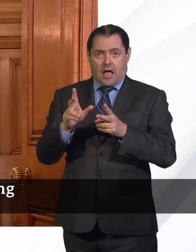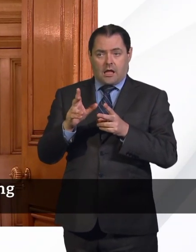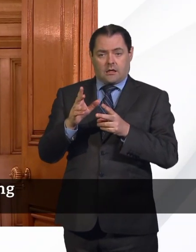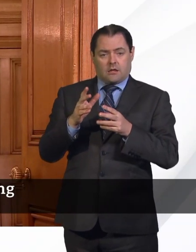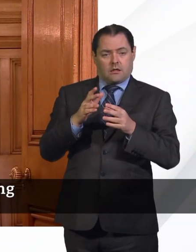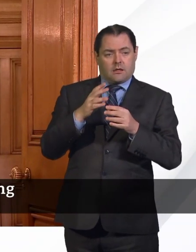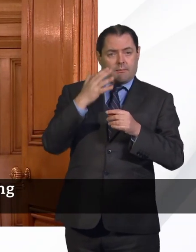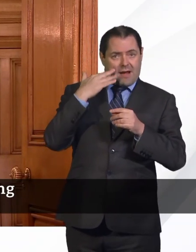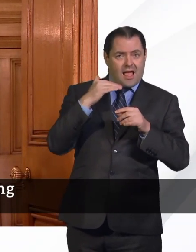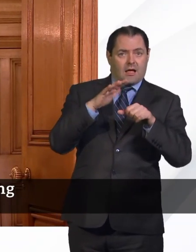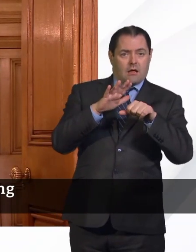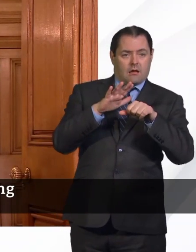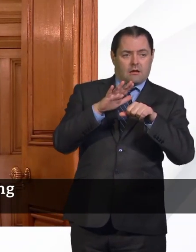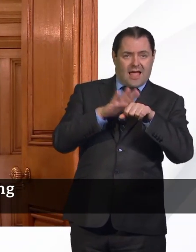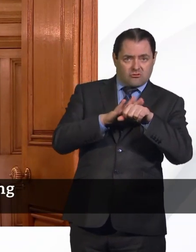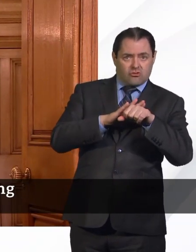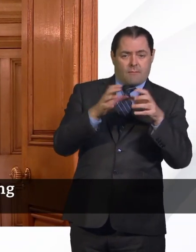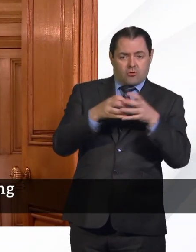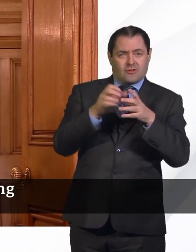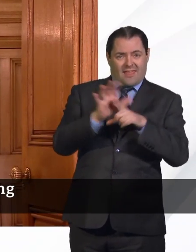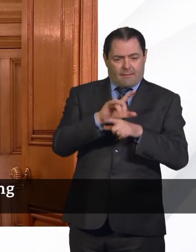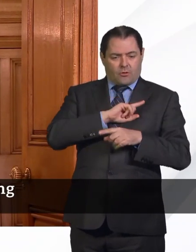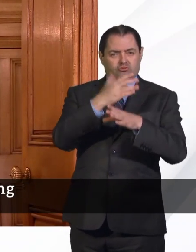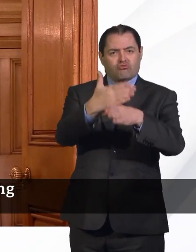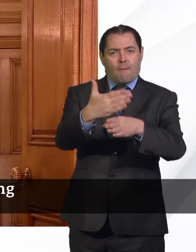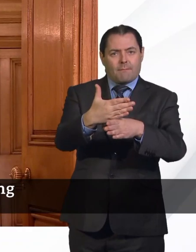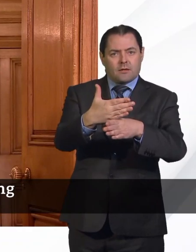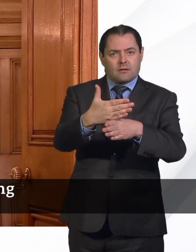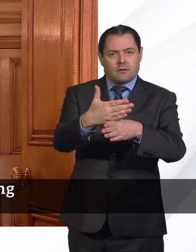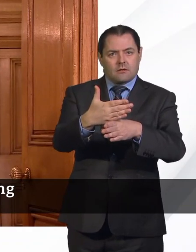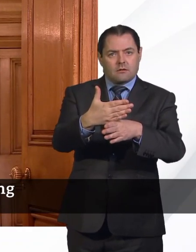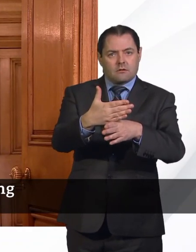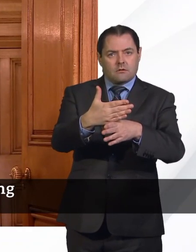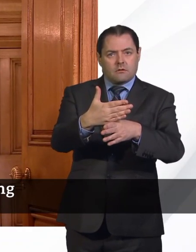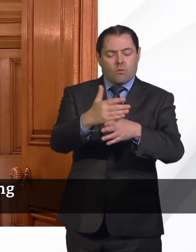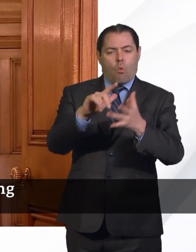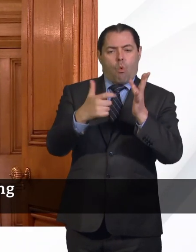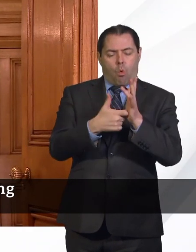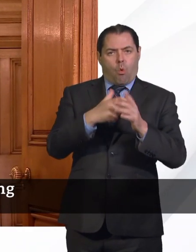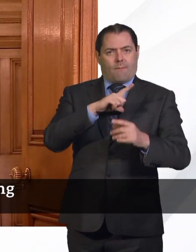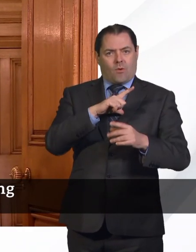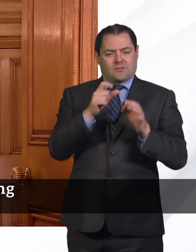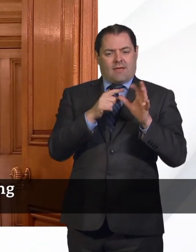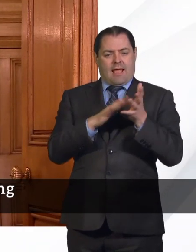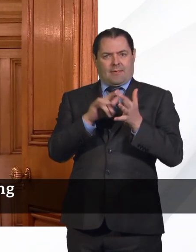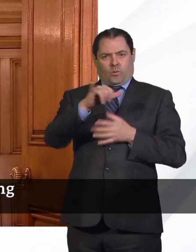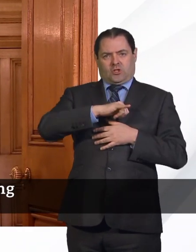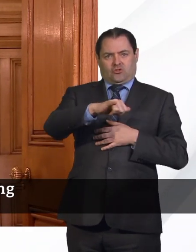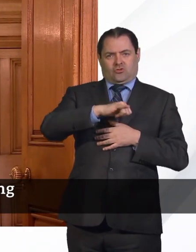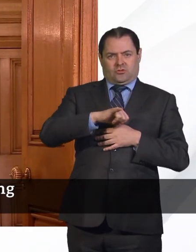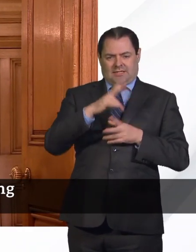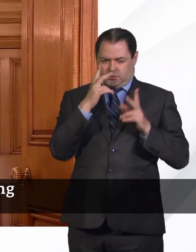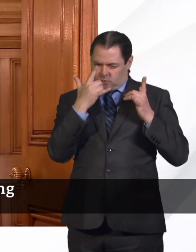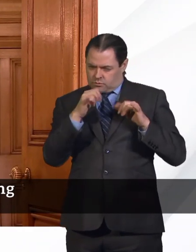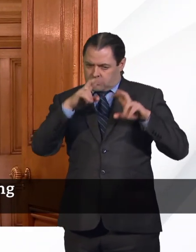BAME communities are due to the fact that there's a higher proportion of people from those